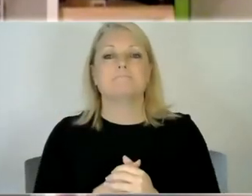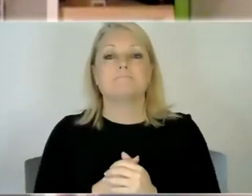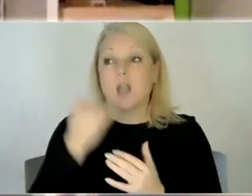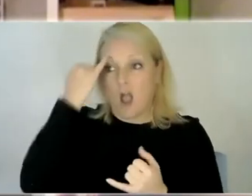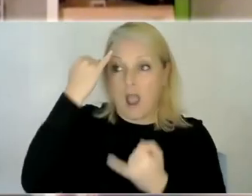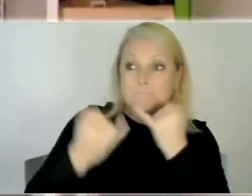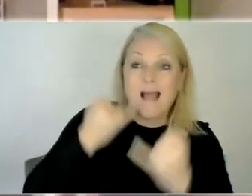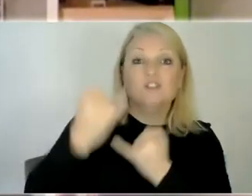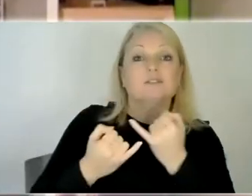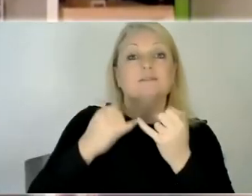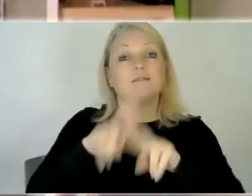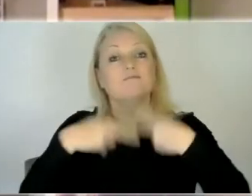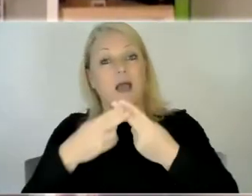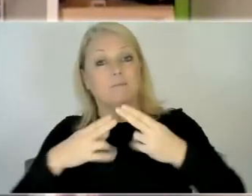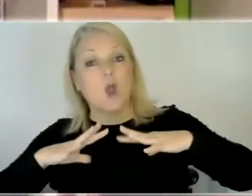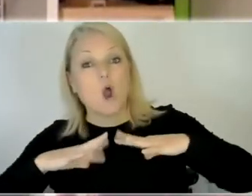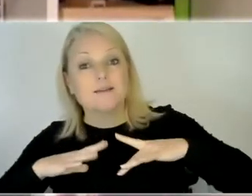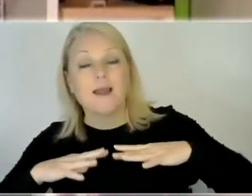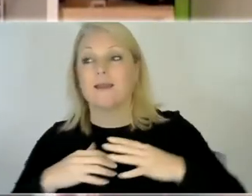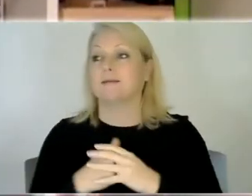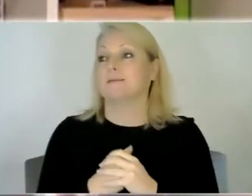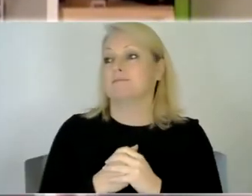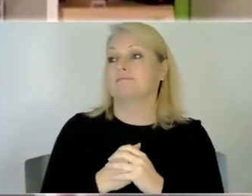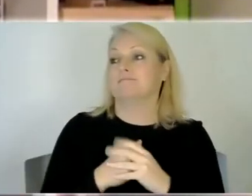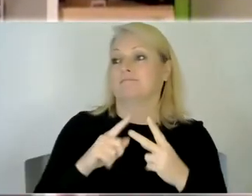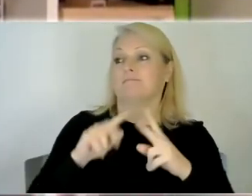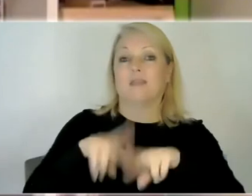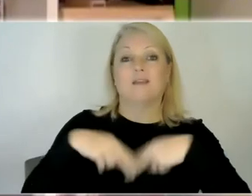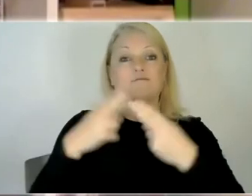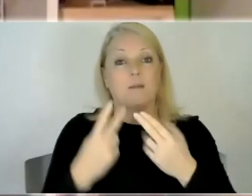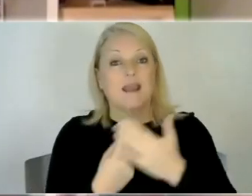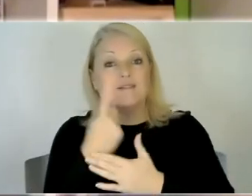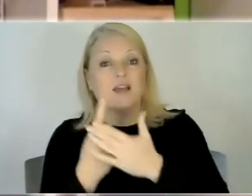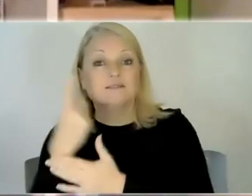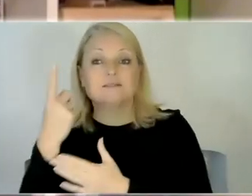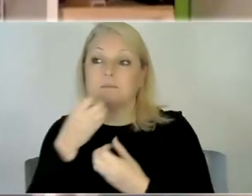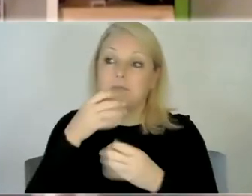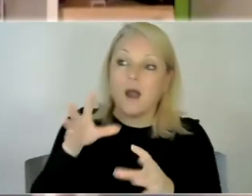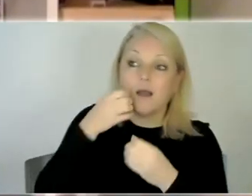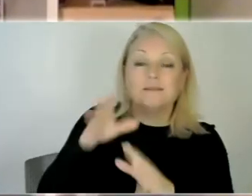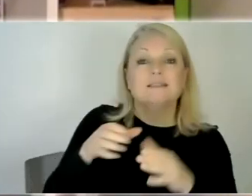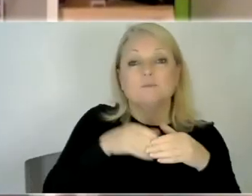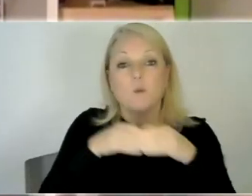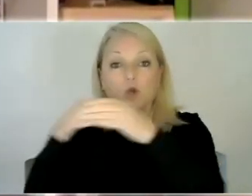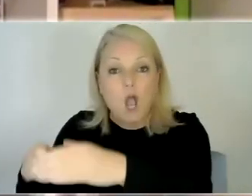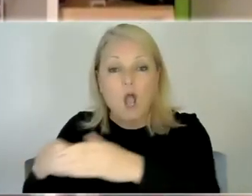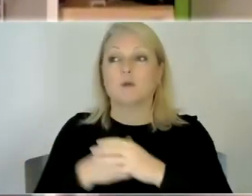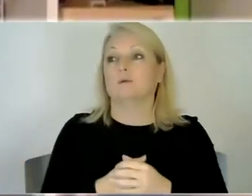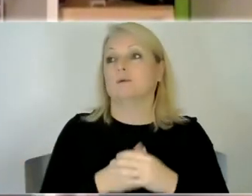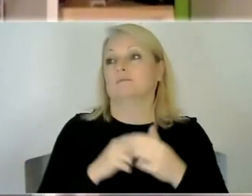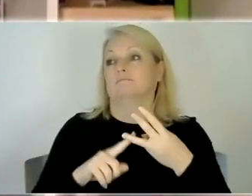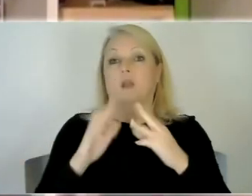family holidays i imagined we'd be going to family occasions and parties and you know playing sport at the weekend